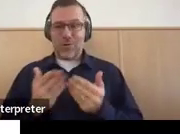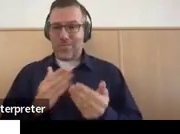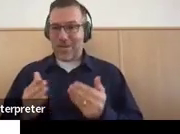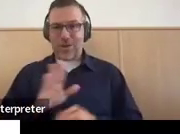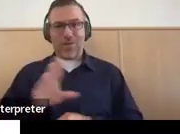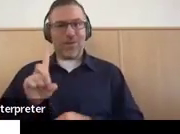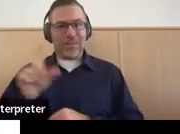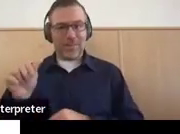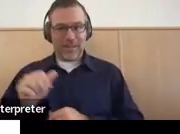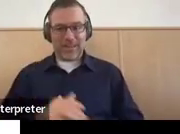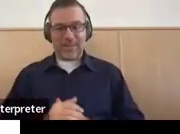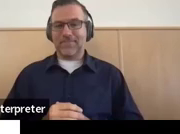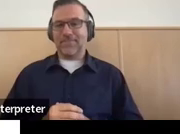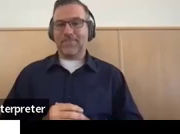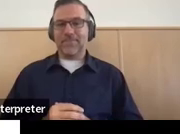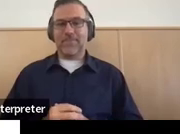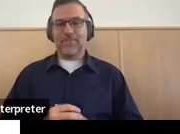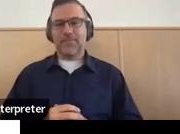categories that they may have.